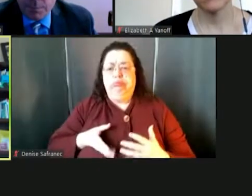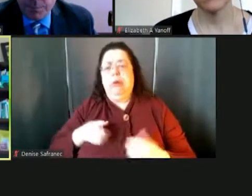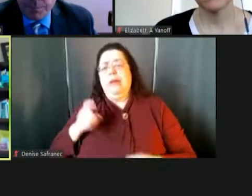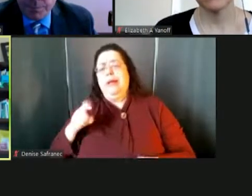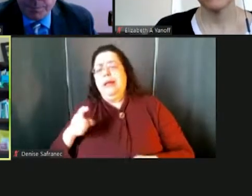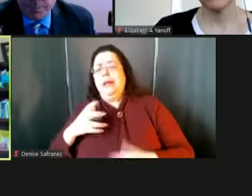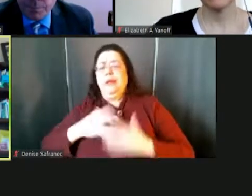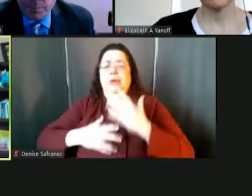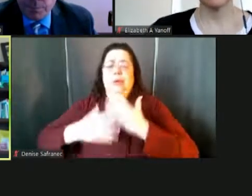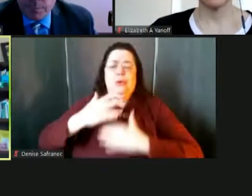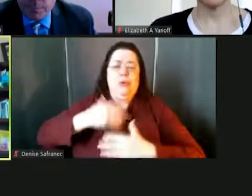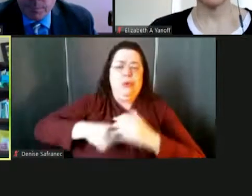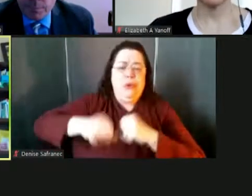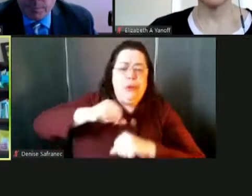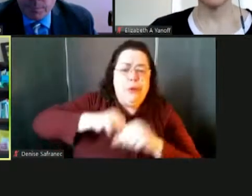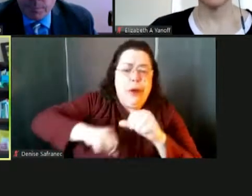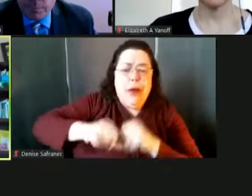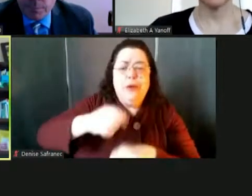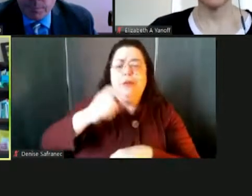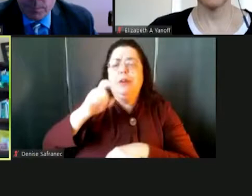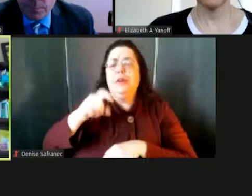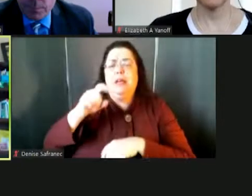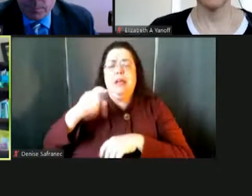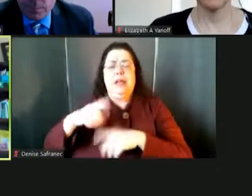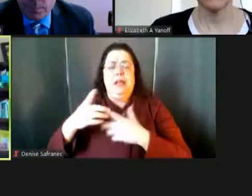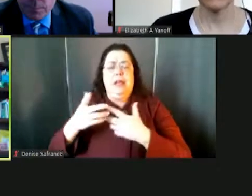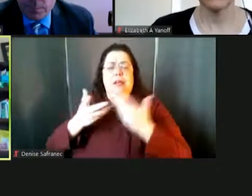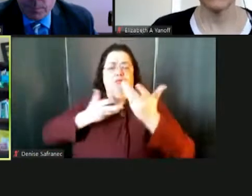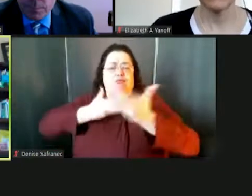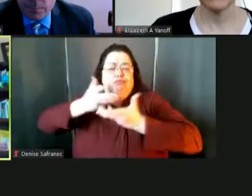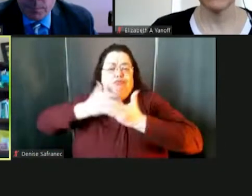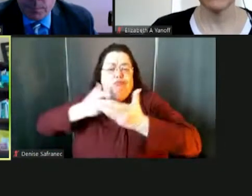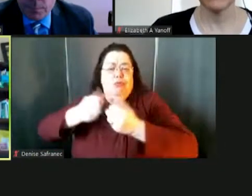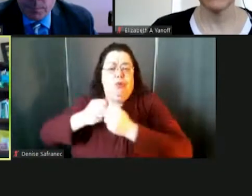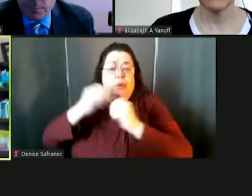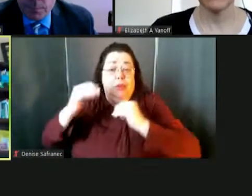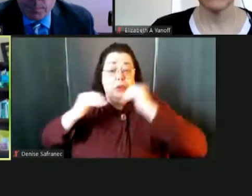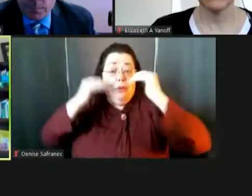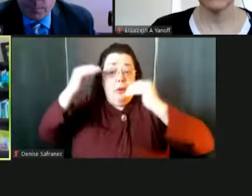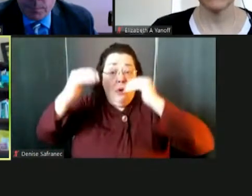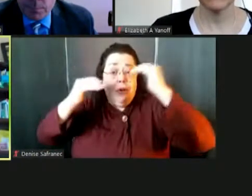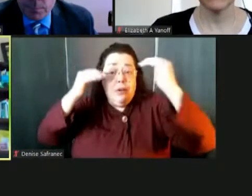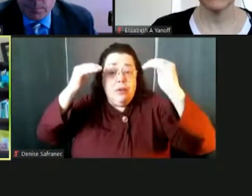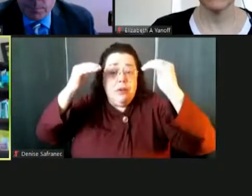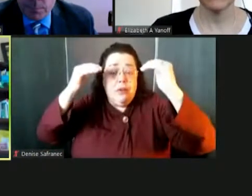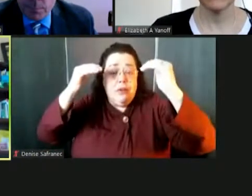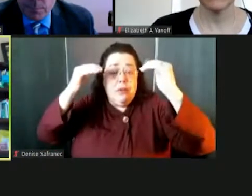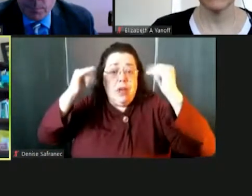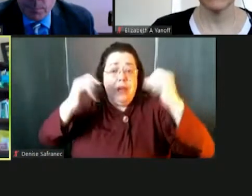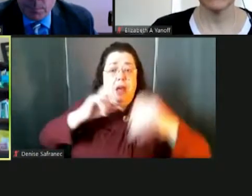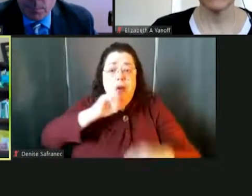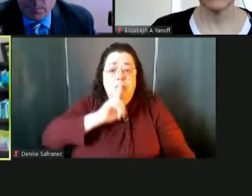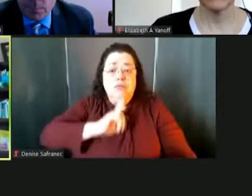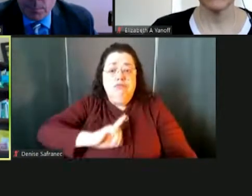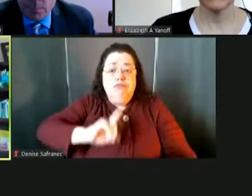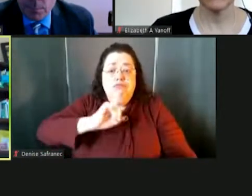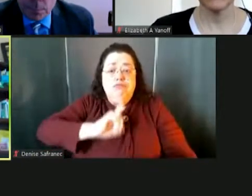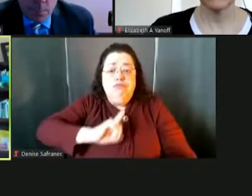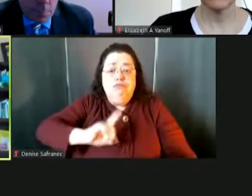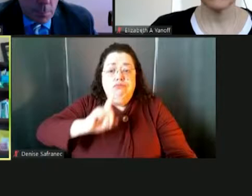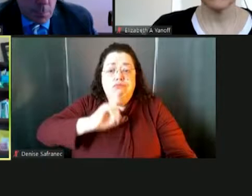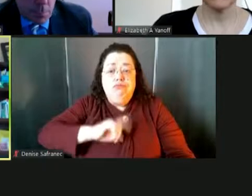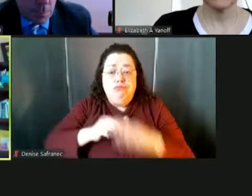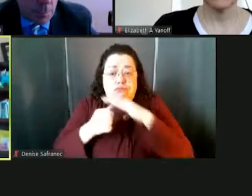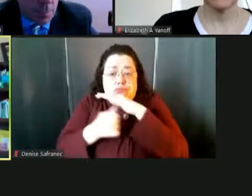with their peers and with adults. And so the thing we're struggling with is